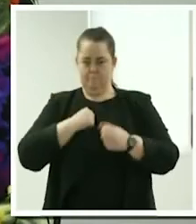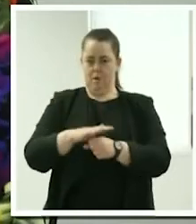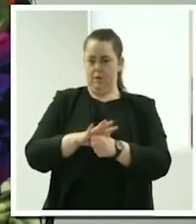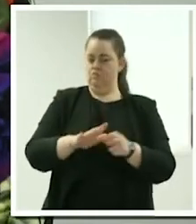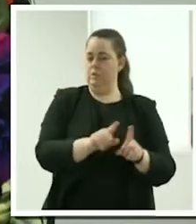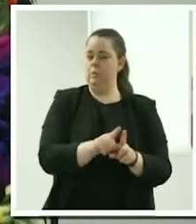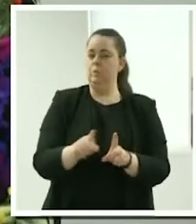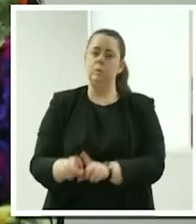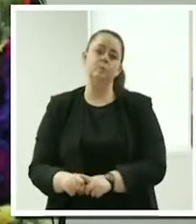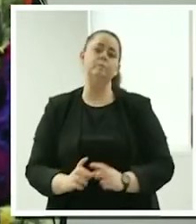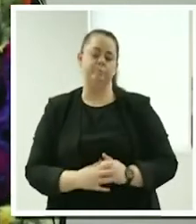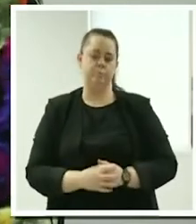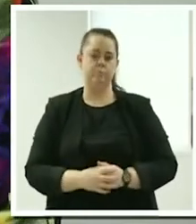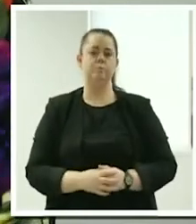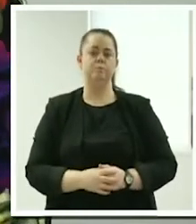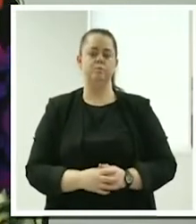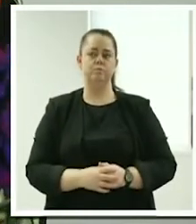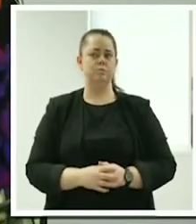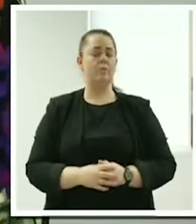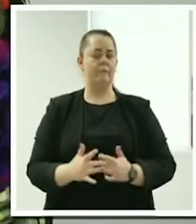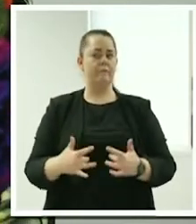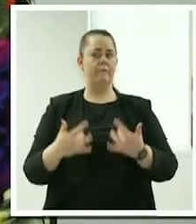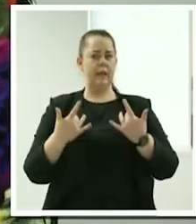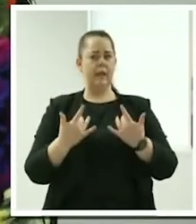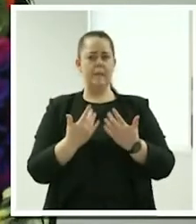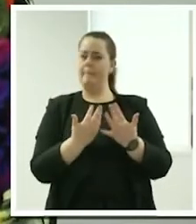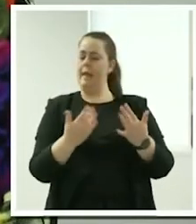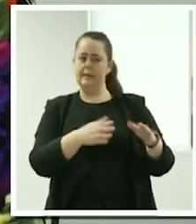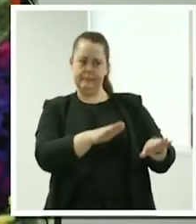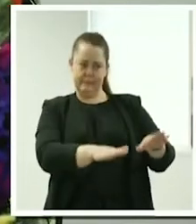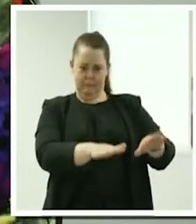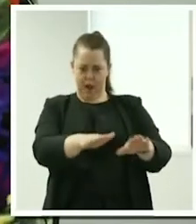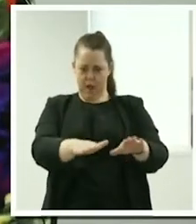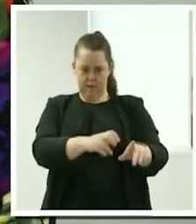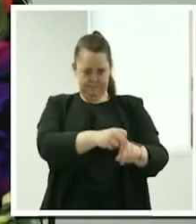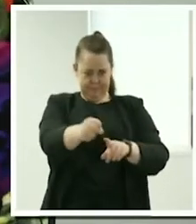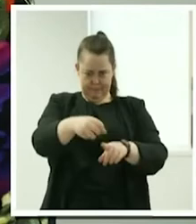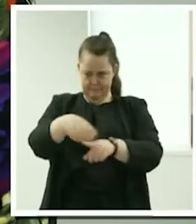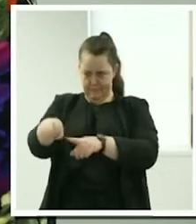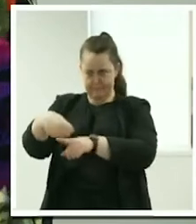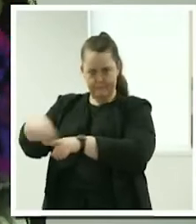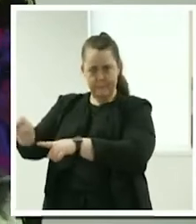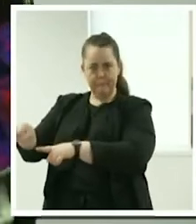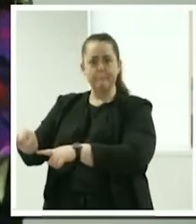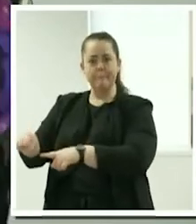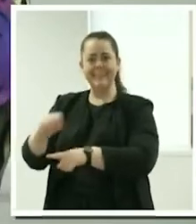similarities and I guess I can be quick to spot out